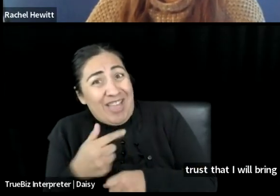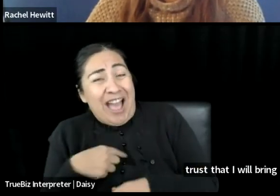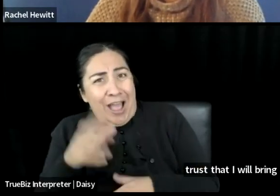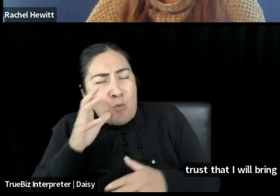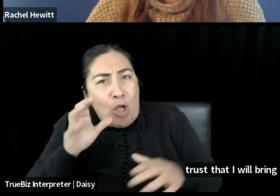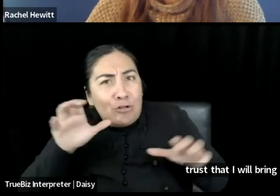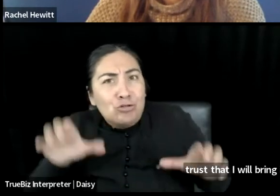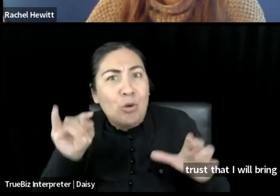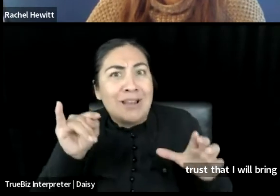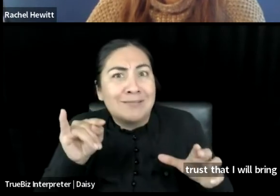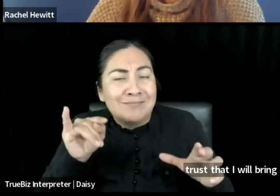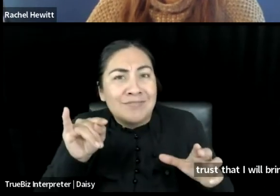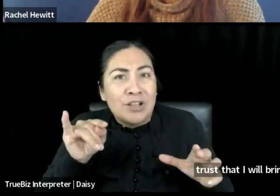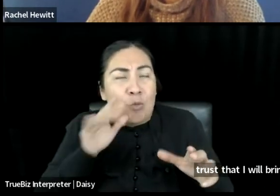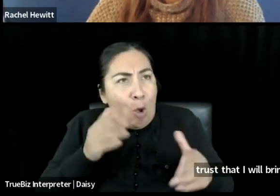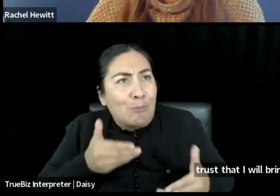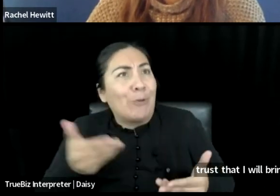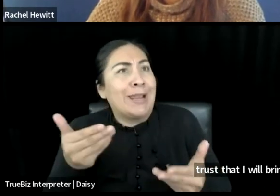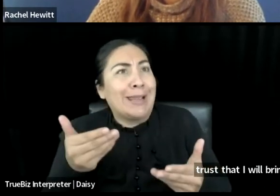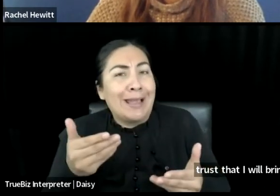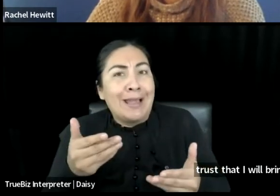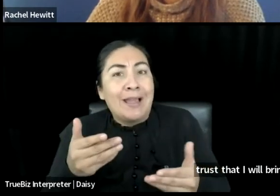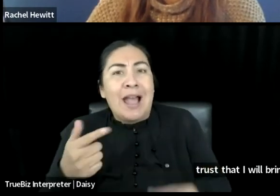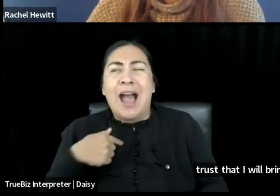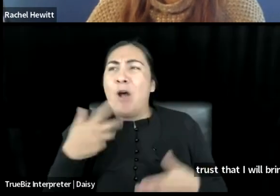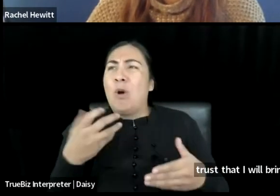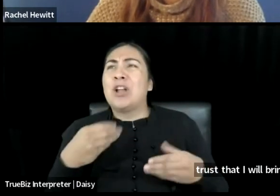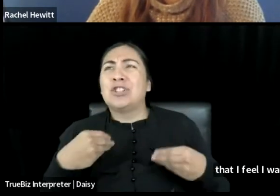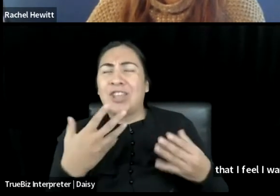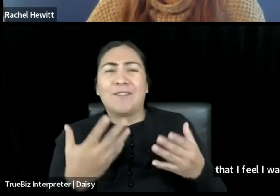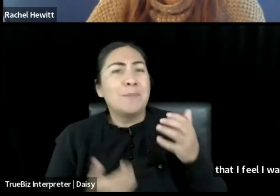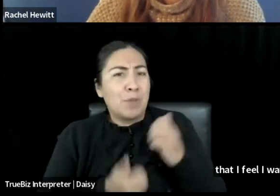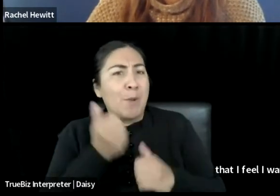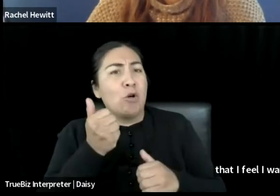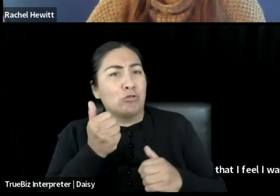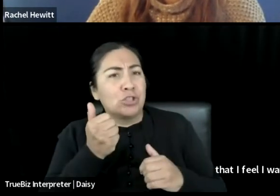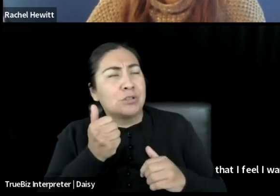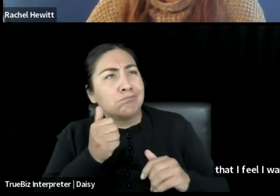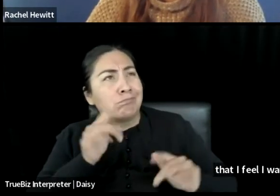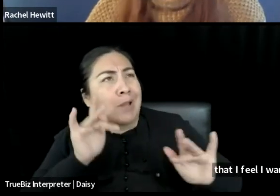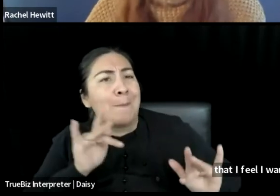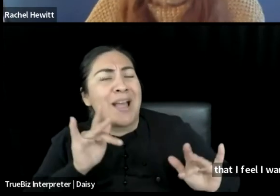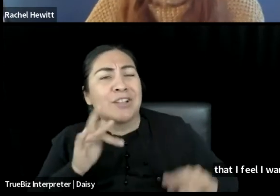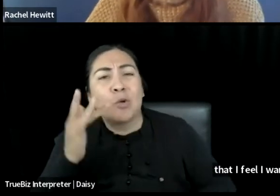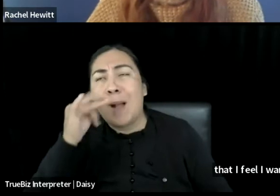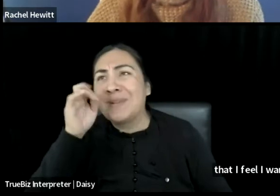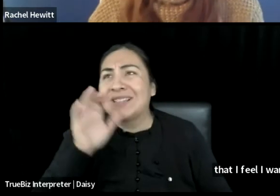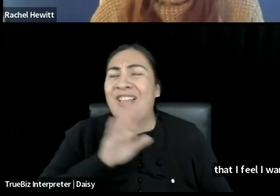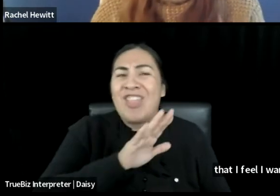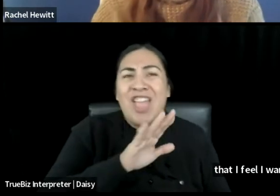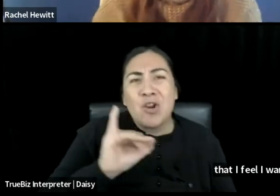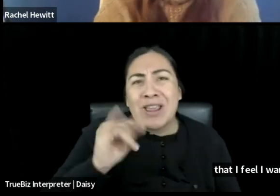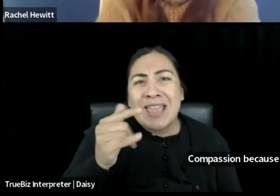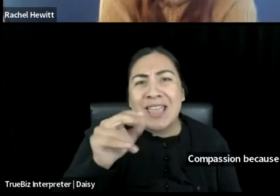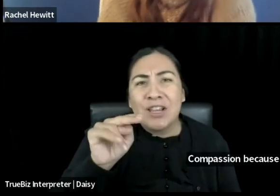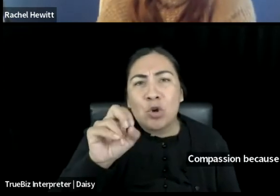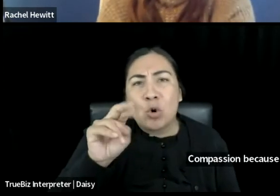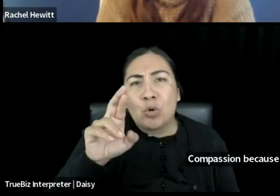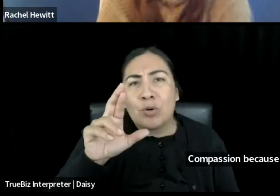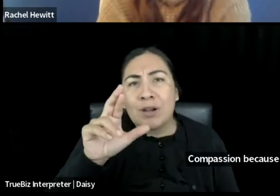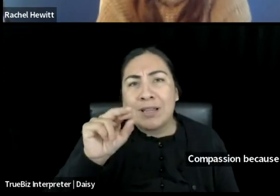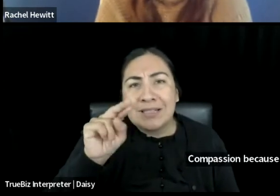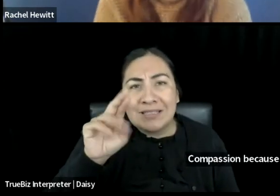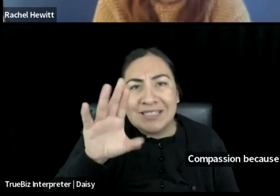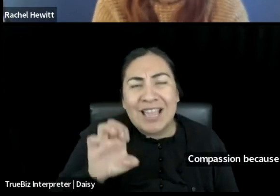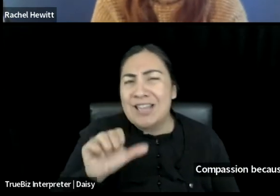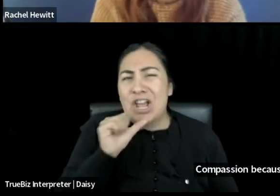feel, I want to give them the most, uh, compassion because it's in, it's in their ignorance. It's not in them trying to do harm, you know,